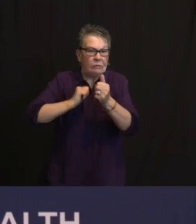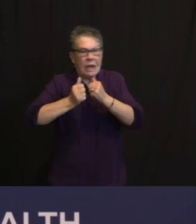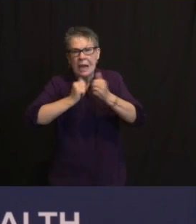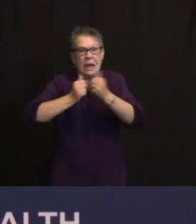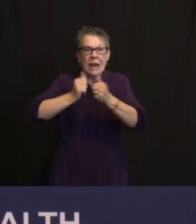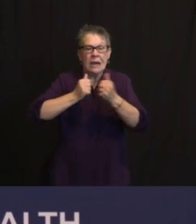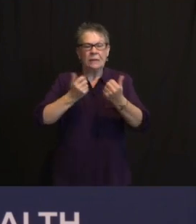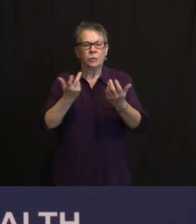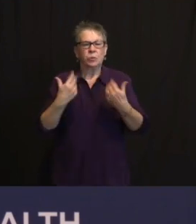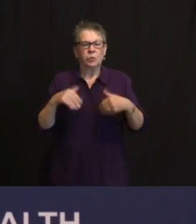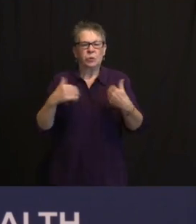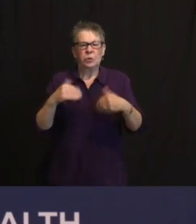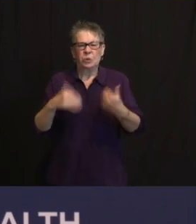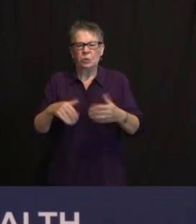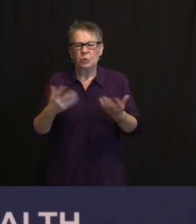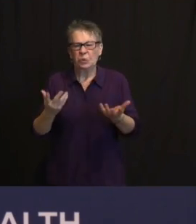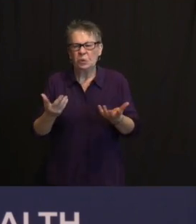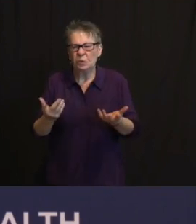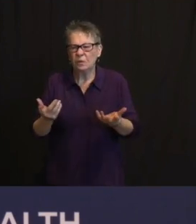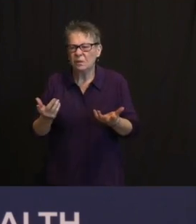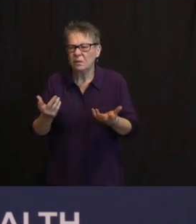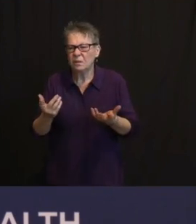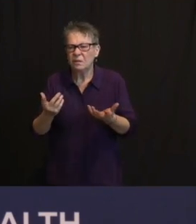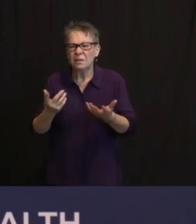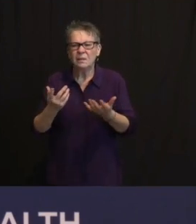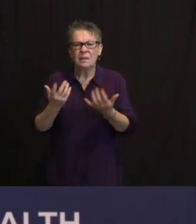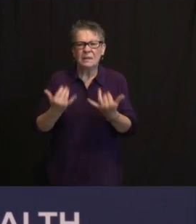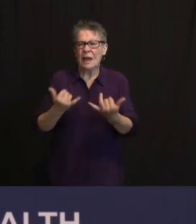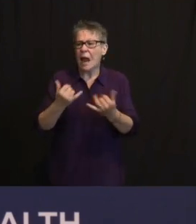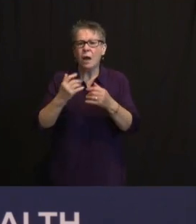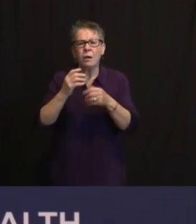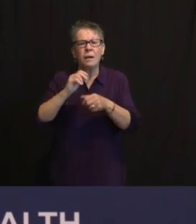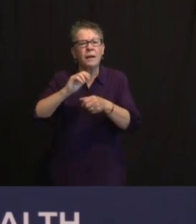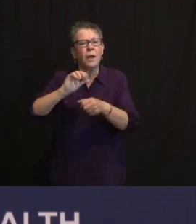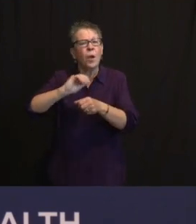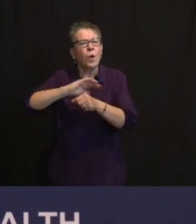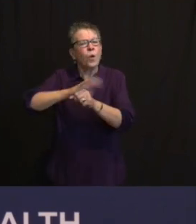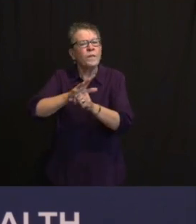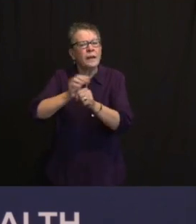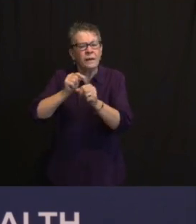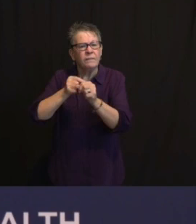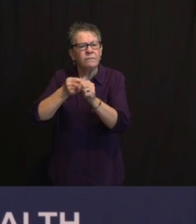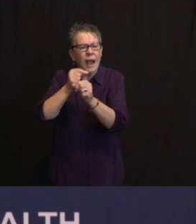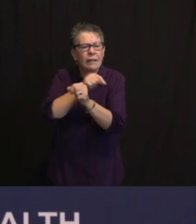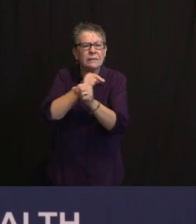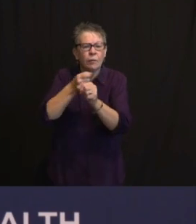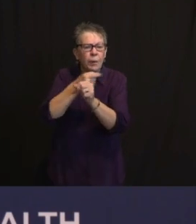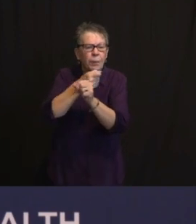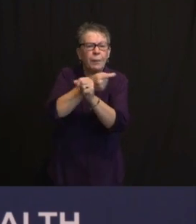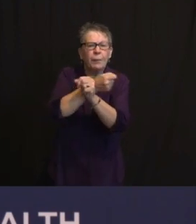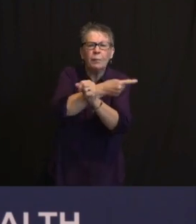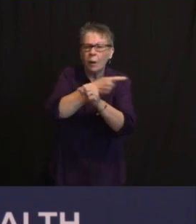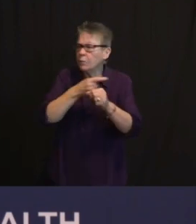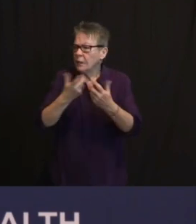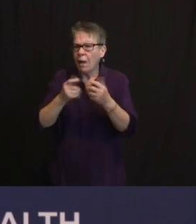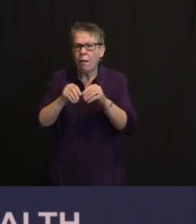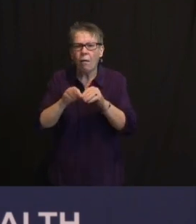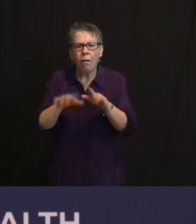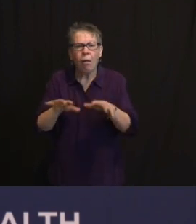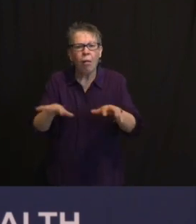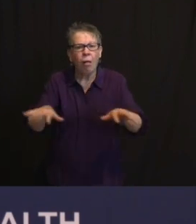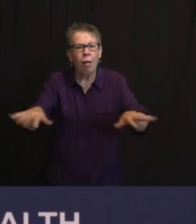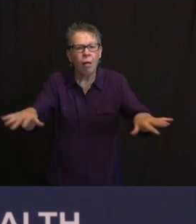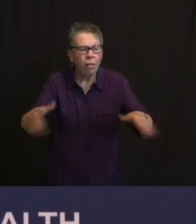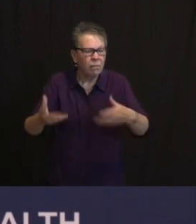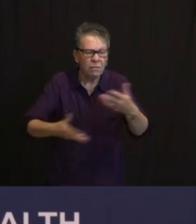OR MORE OF A CHANCE TO EMERGE. AND DO WE STILL EXPECT TO SEE A POSITIVE CASE INCREASE ALONG WITH HOSPITALIZATIONS IN THE